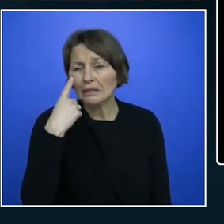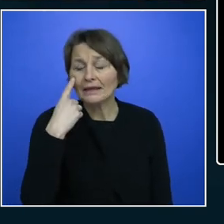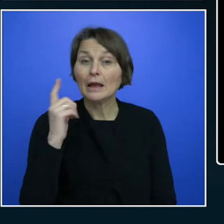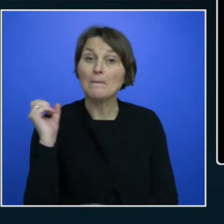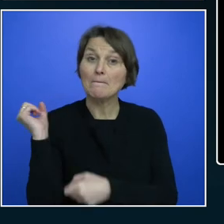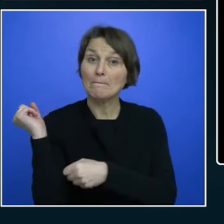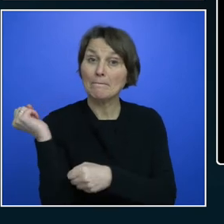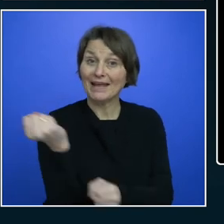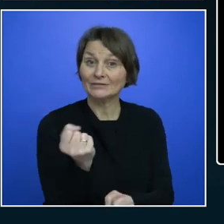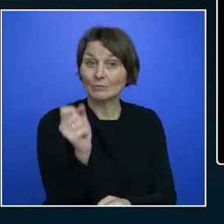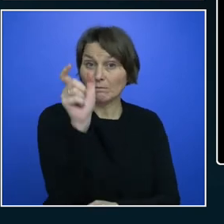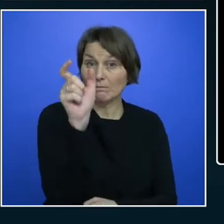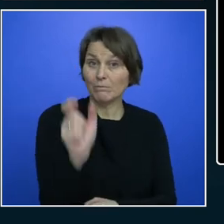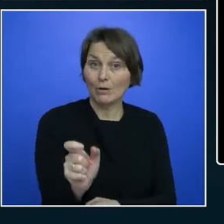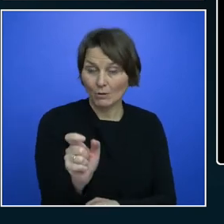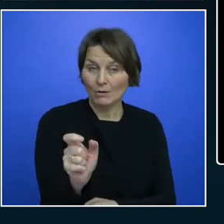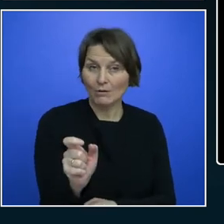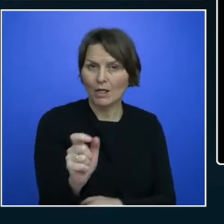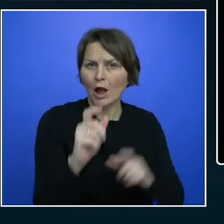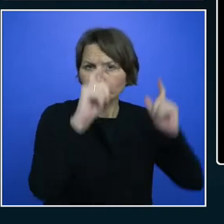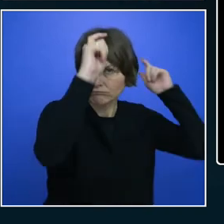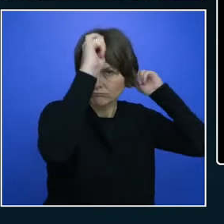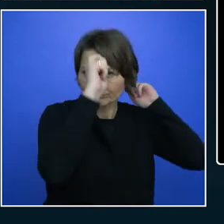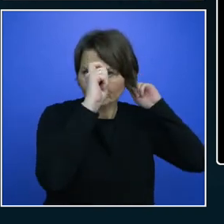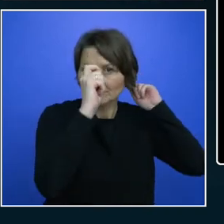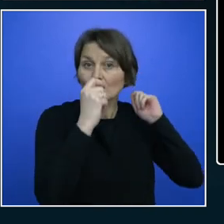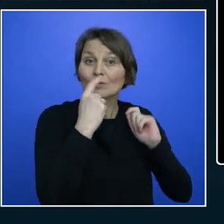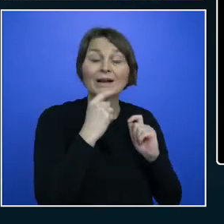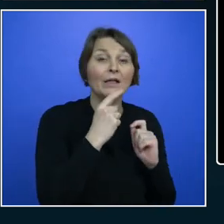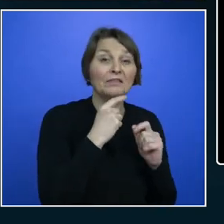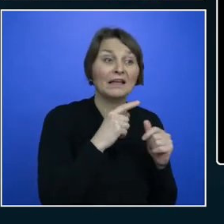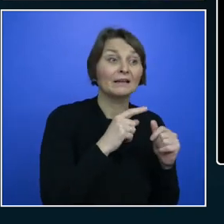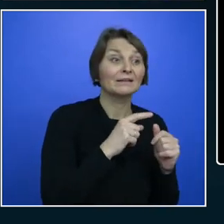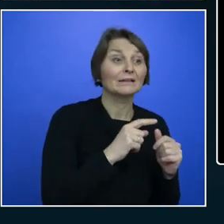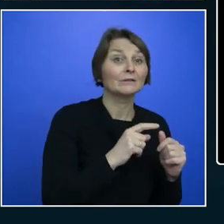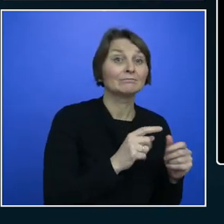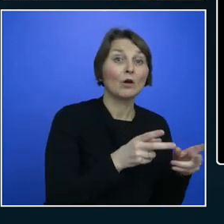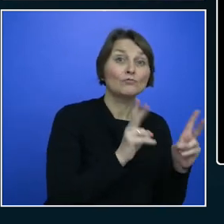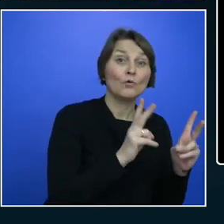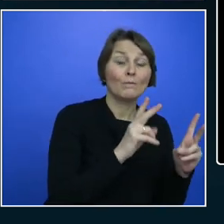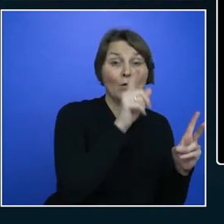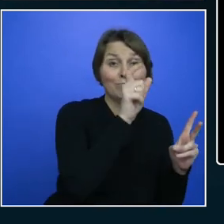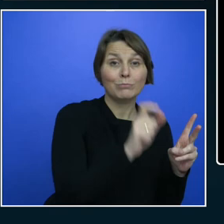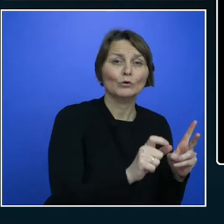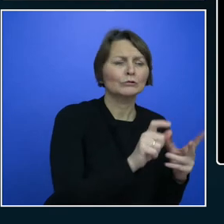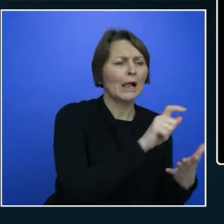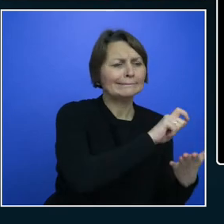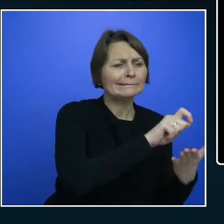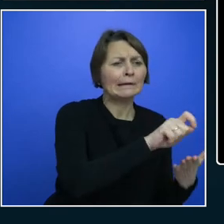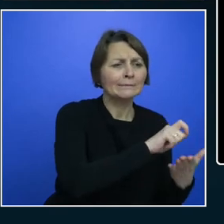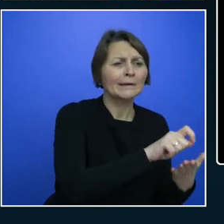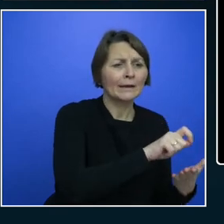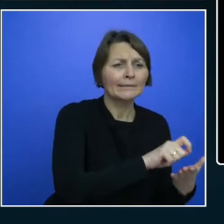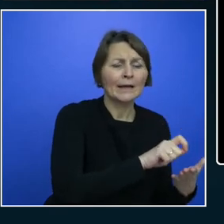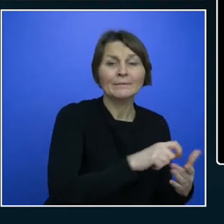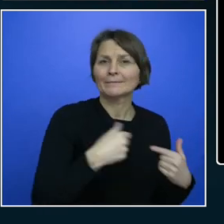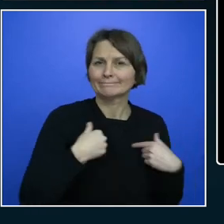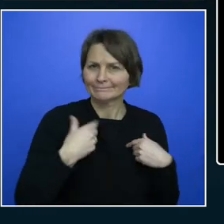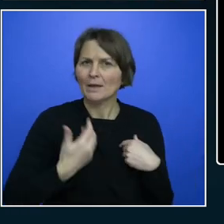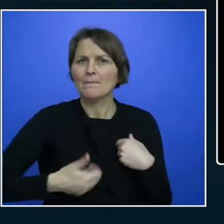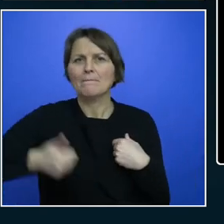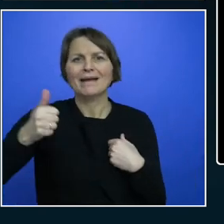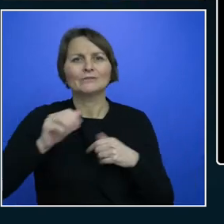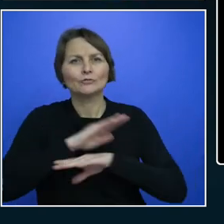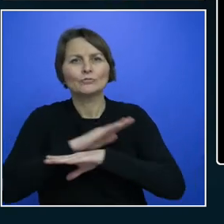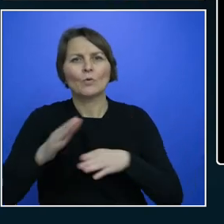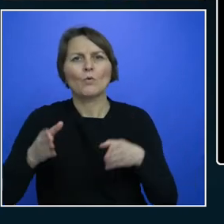That is better than a human being. And also, I'm going to train it now. How well did I do? Very well. And we know this is better for a